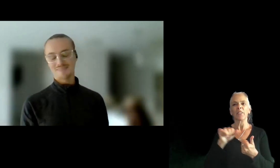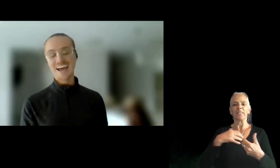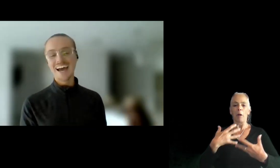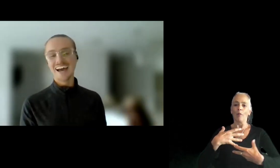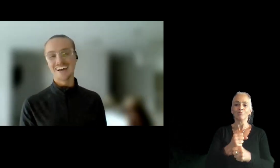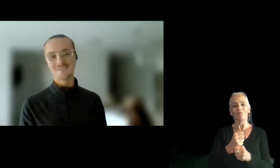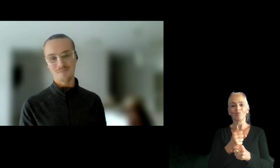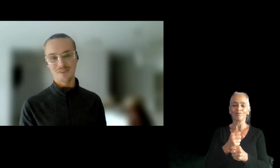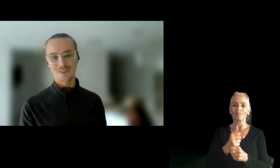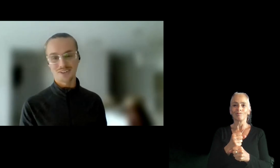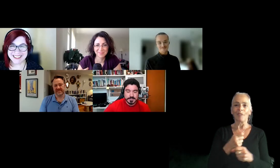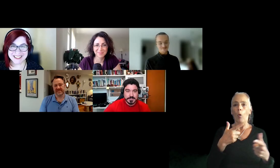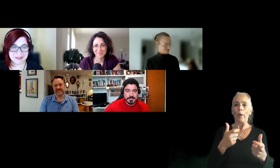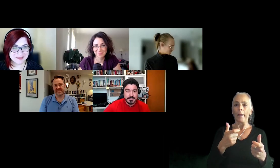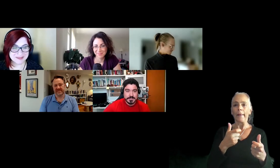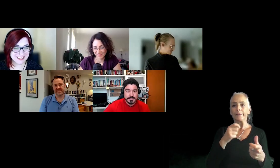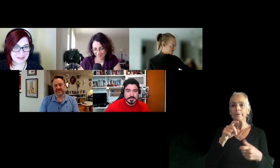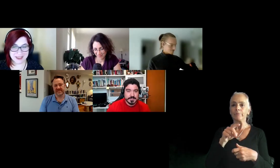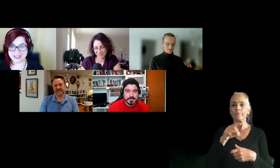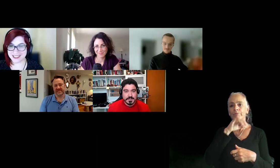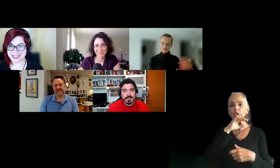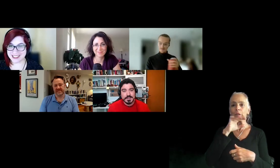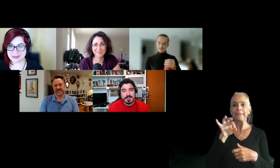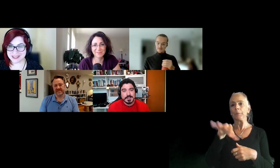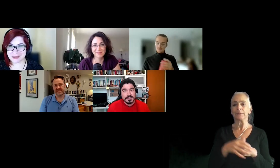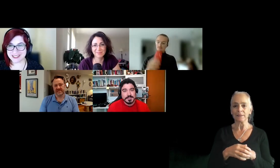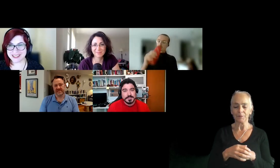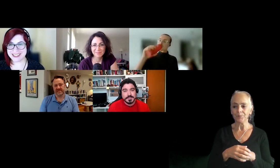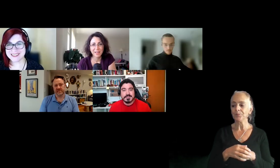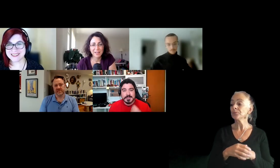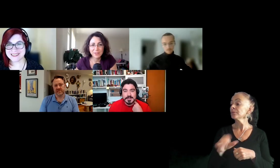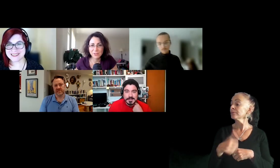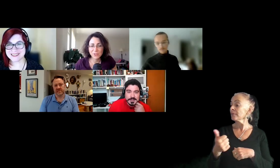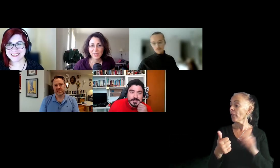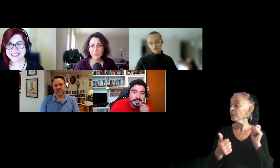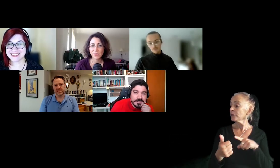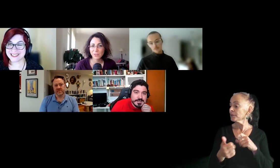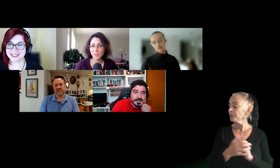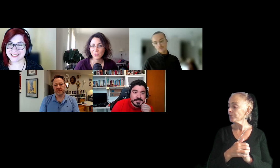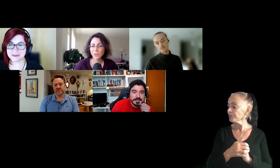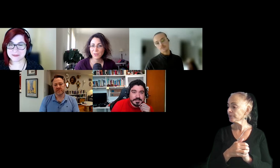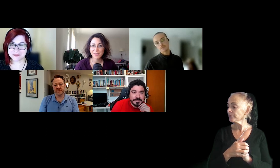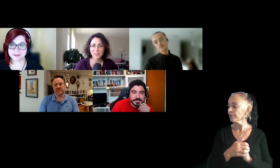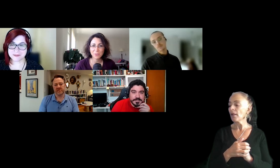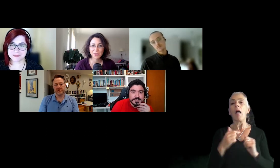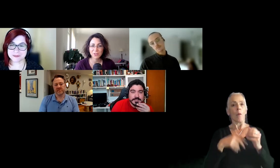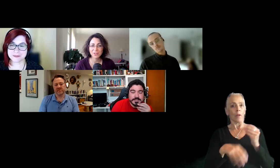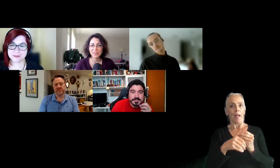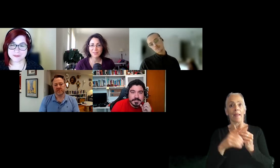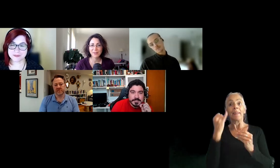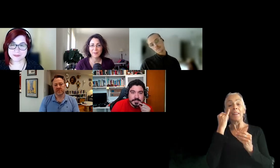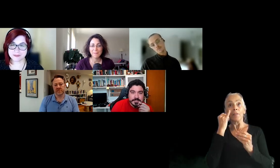tips for portfolio. So anybody else has any thoughts about it? I would just add, so if it's for a UX designer